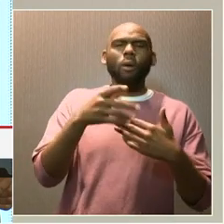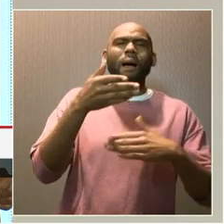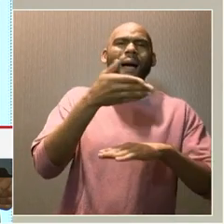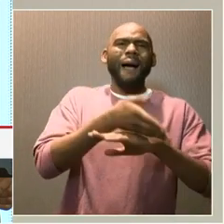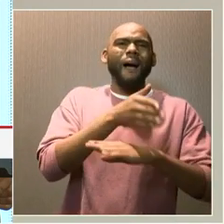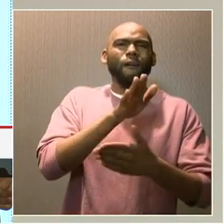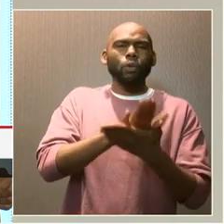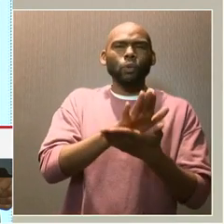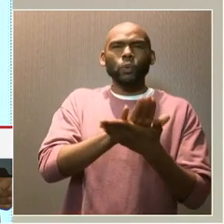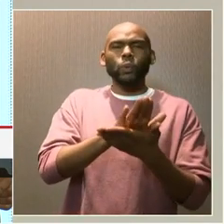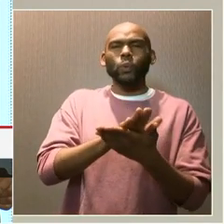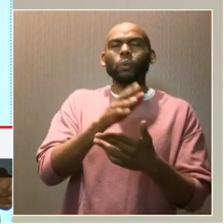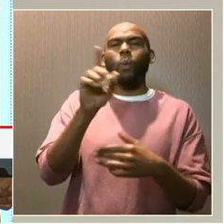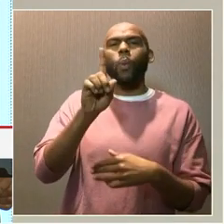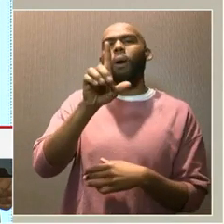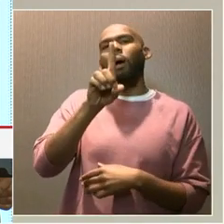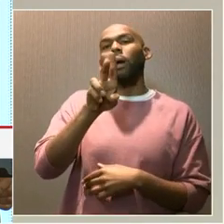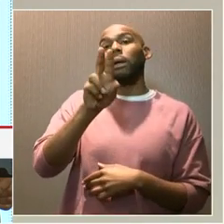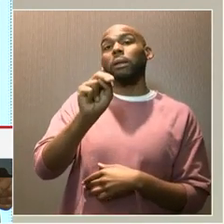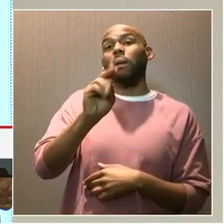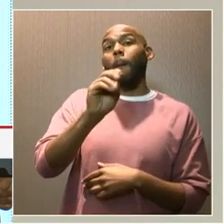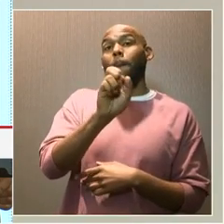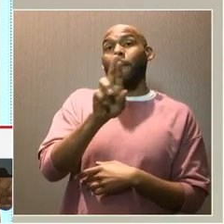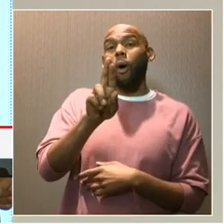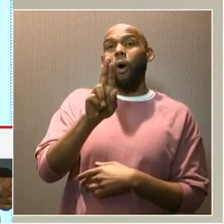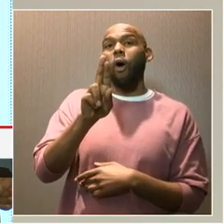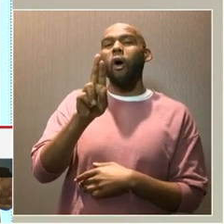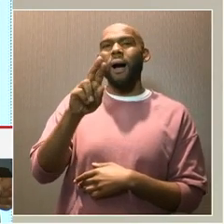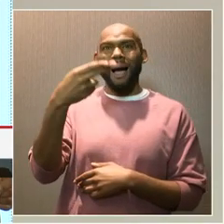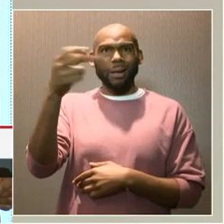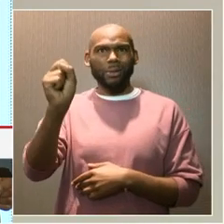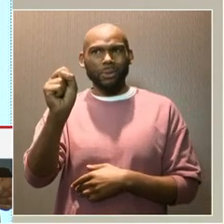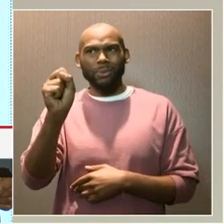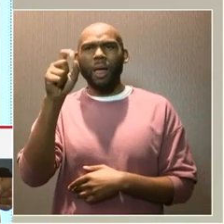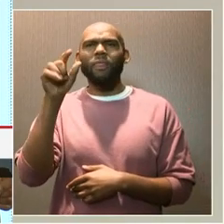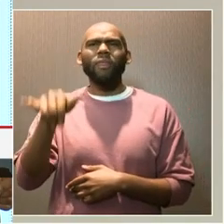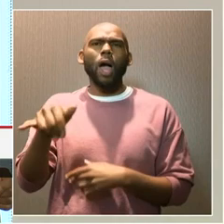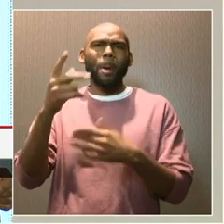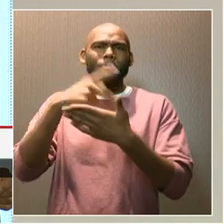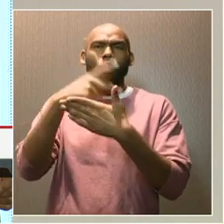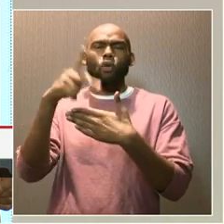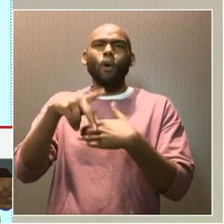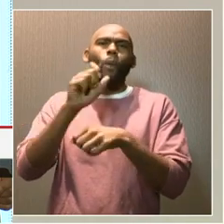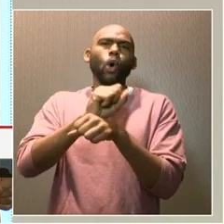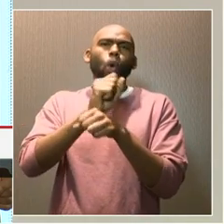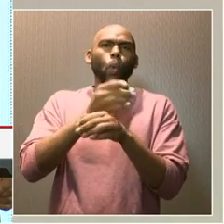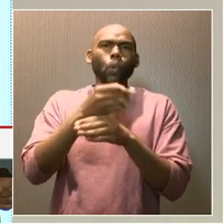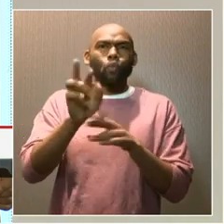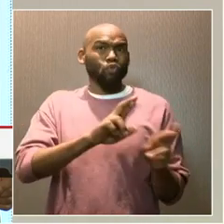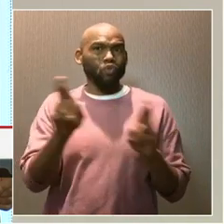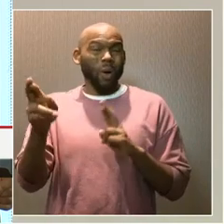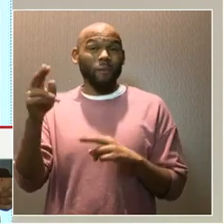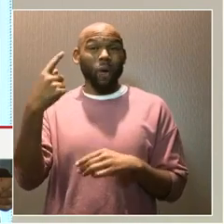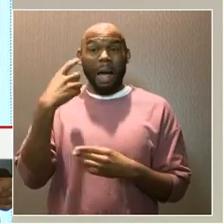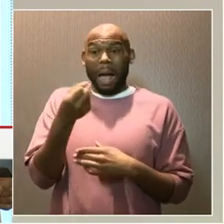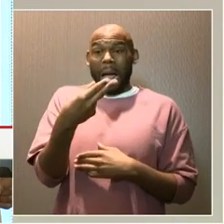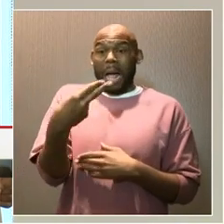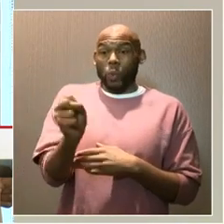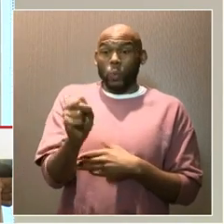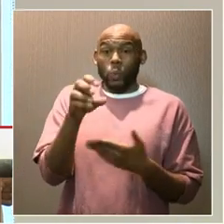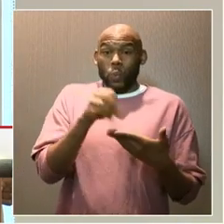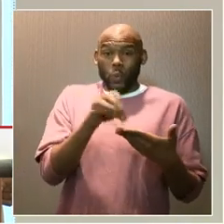called Tenacity at Dunbar Senior High School, which is a career readiness class that prepared high schoolers for